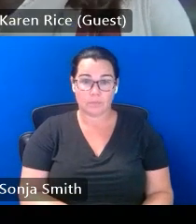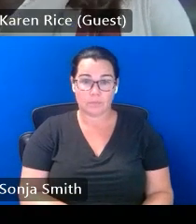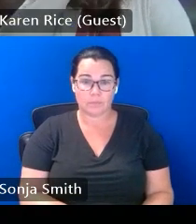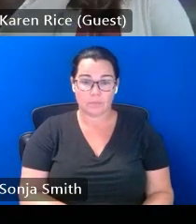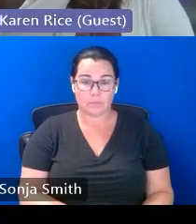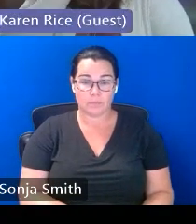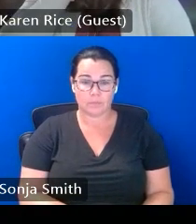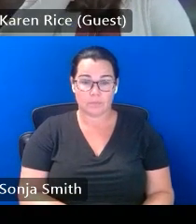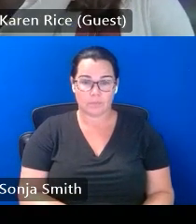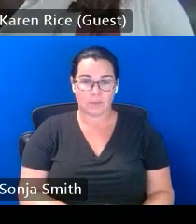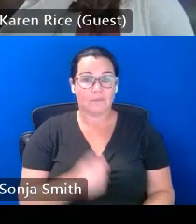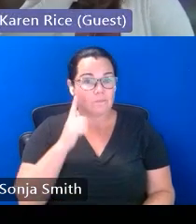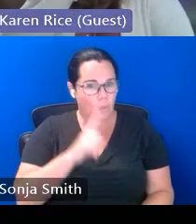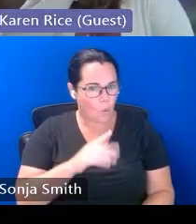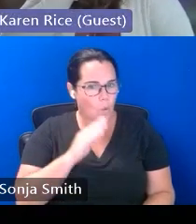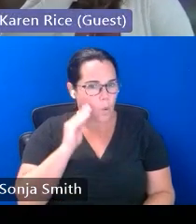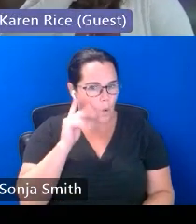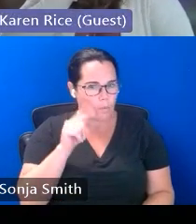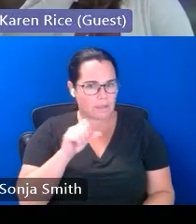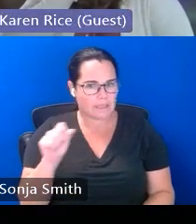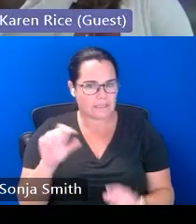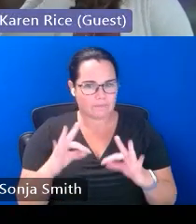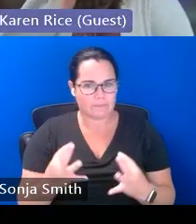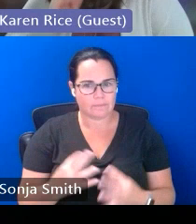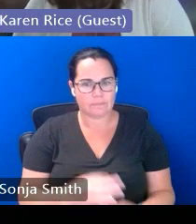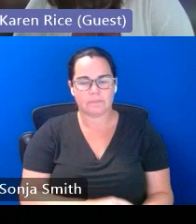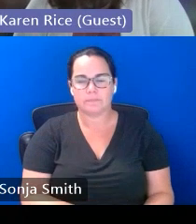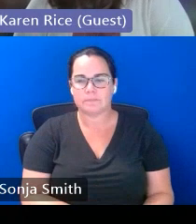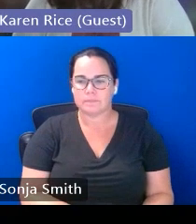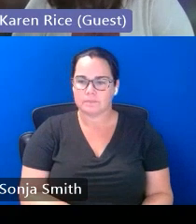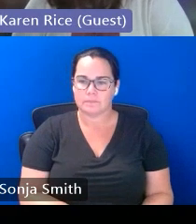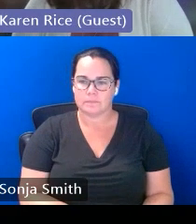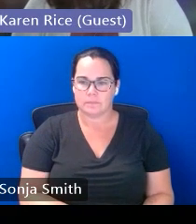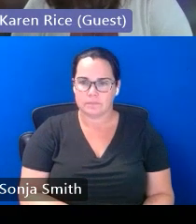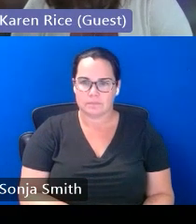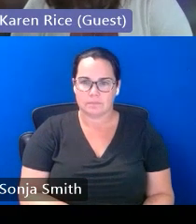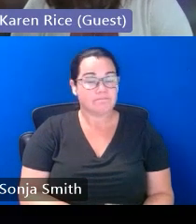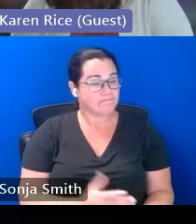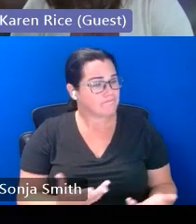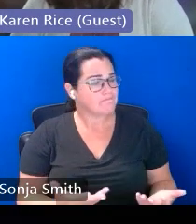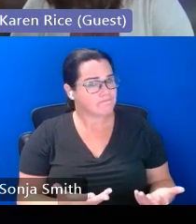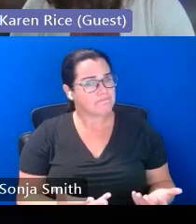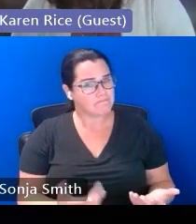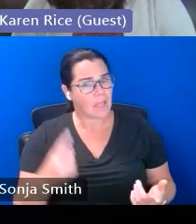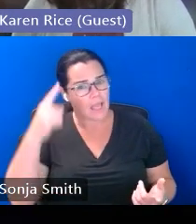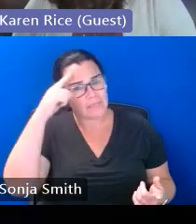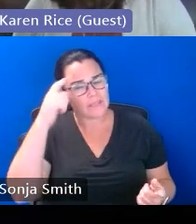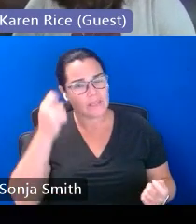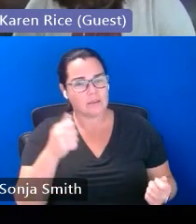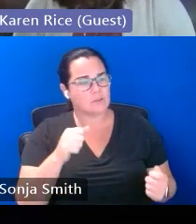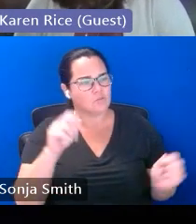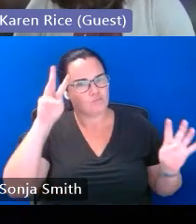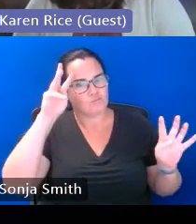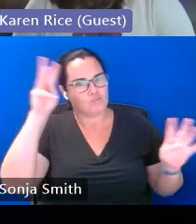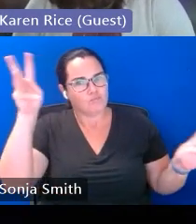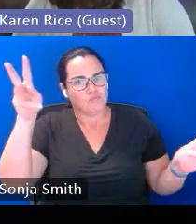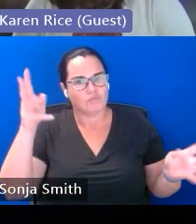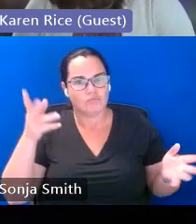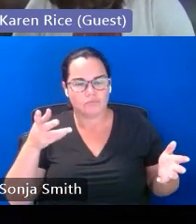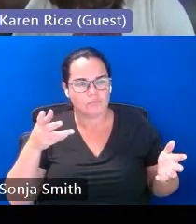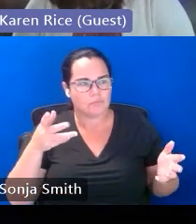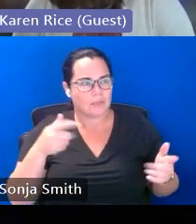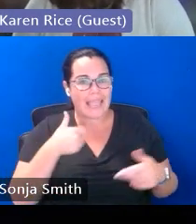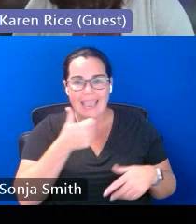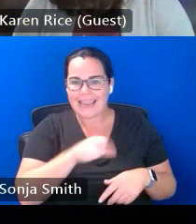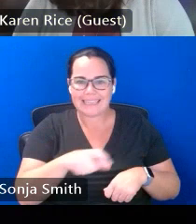homeless families yeah absolutely and so i think kind of thinking creatively and i think anytime you have families in that doubled up